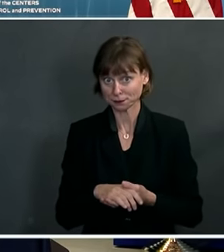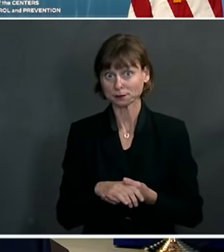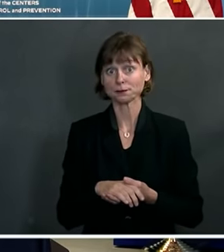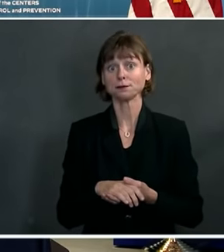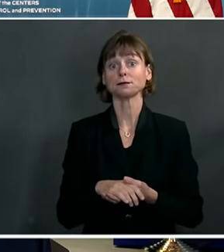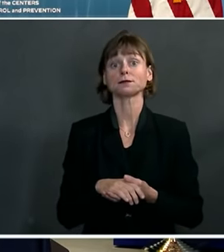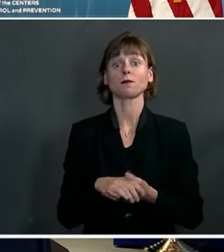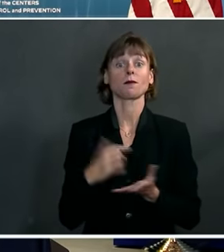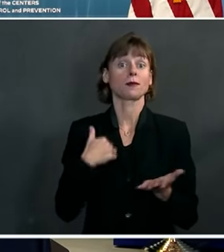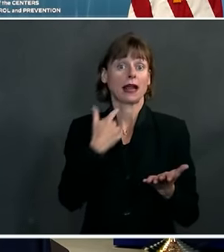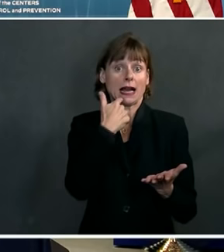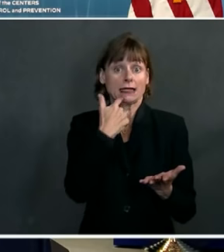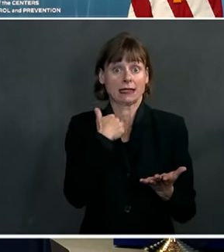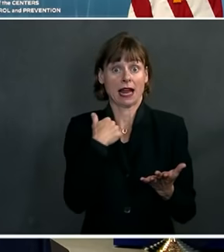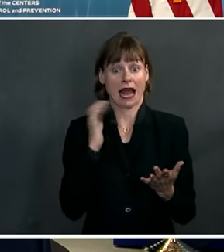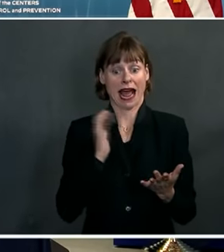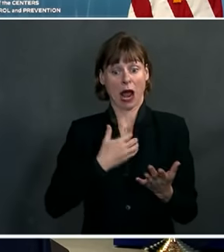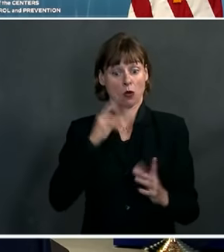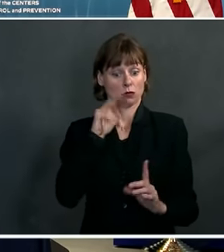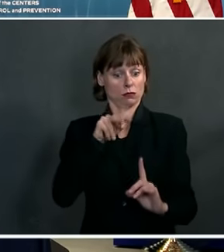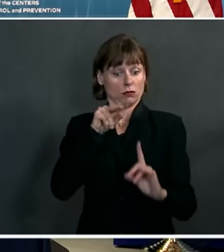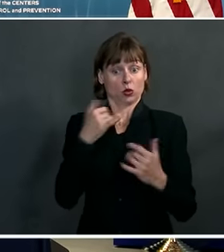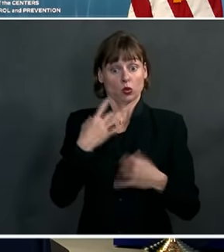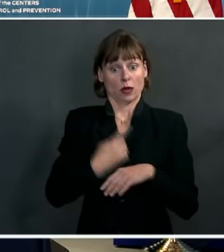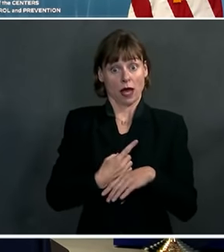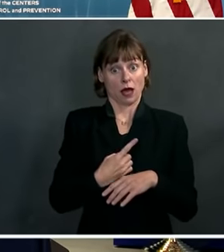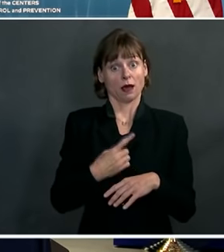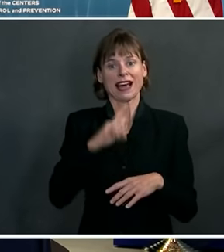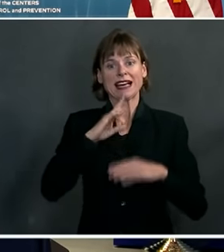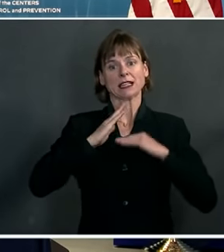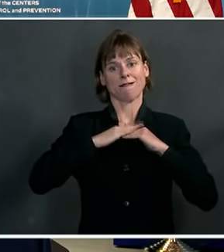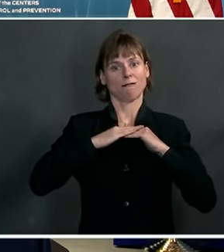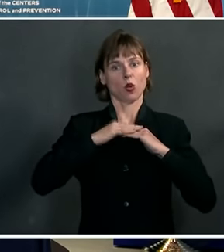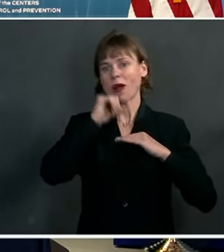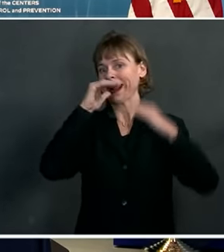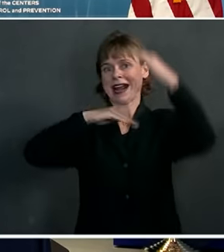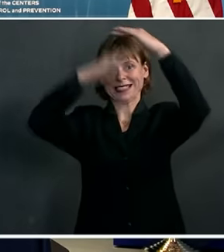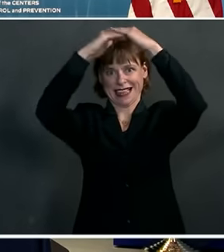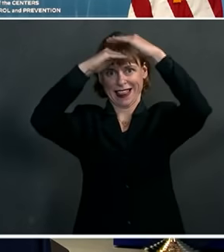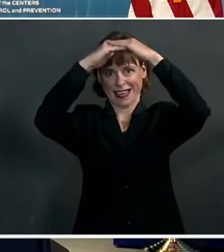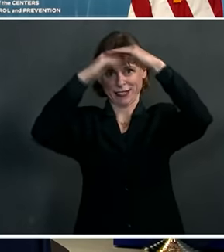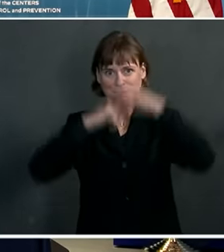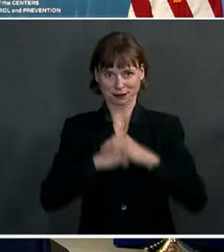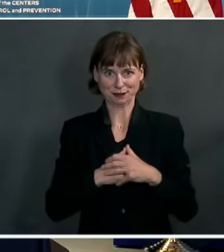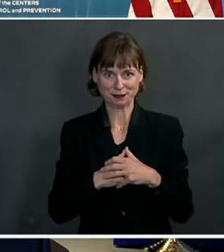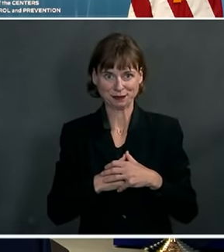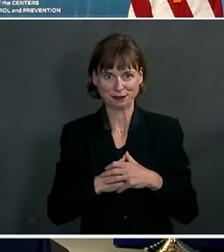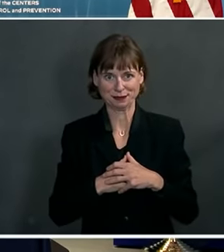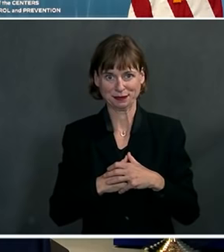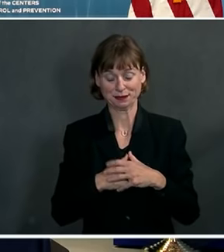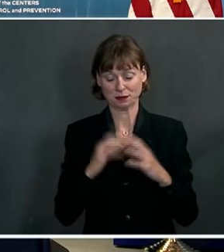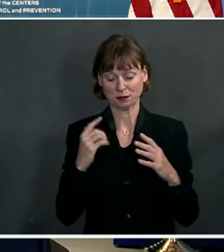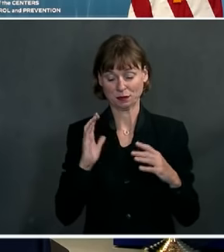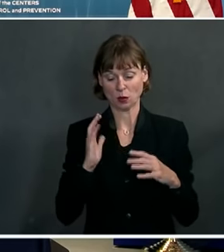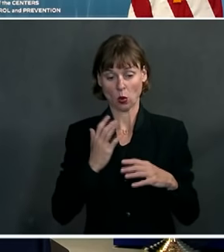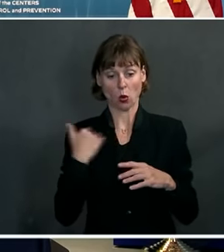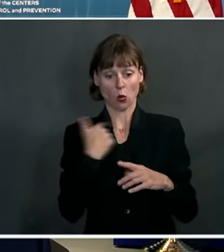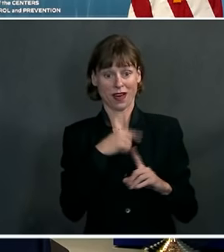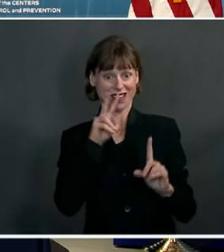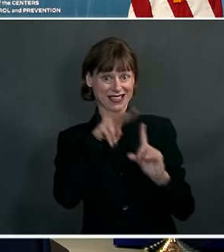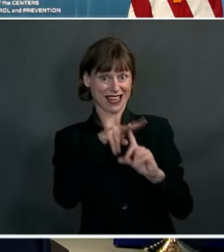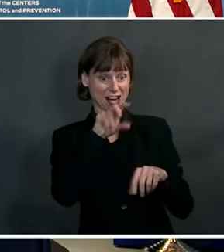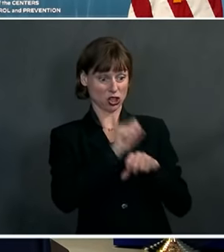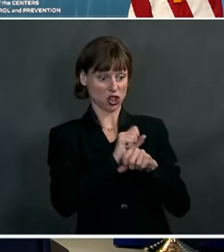said, we view where we are today as a floor, not a ceiling. Um, what we have tasked our team with